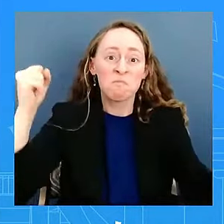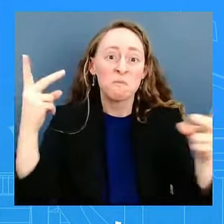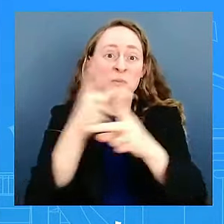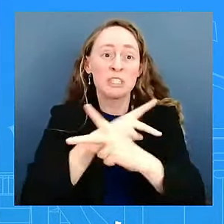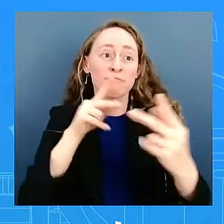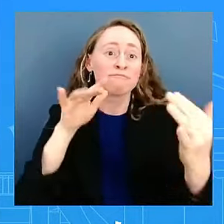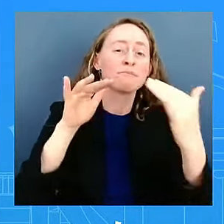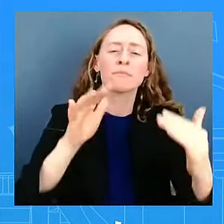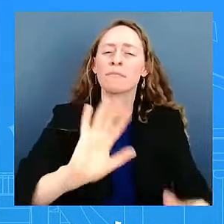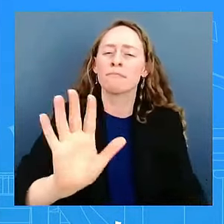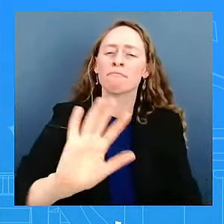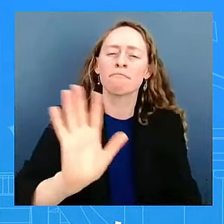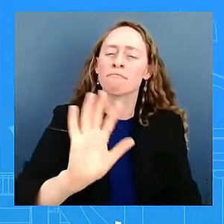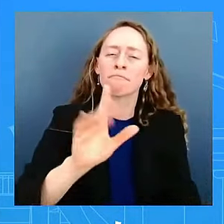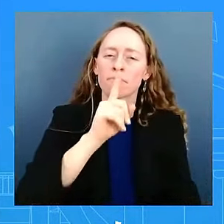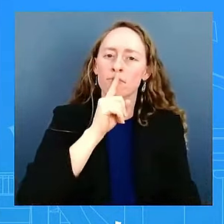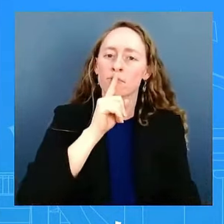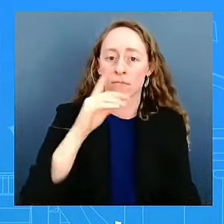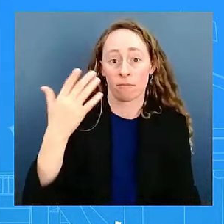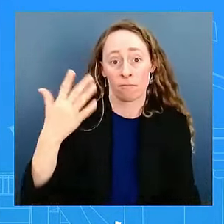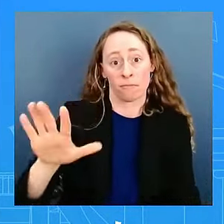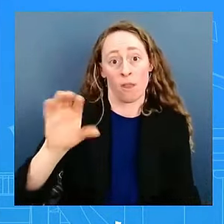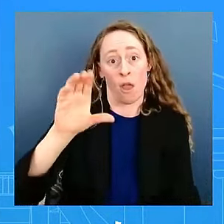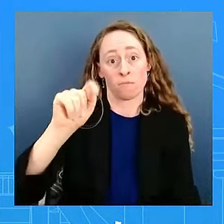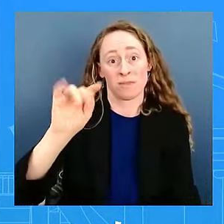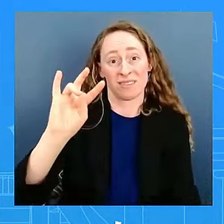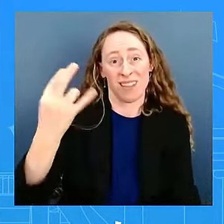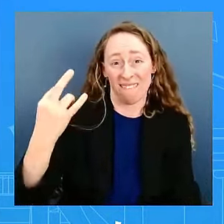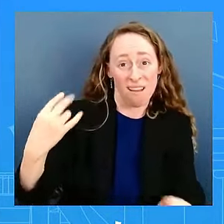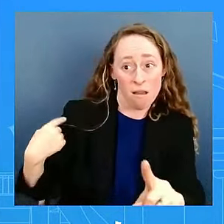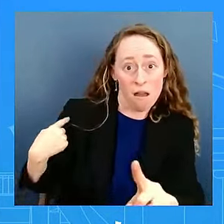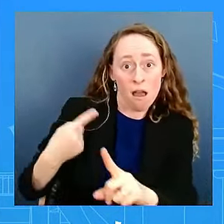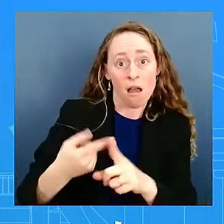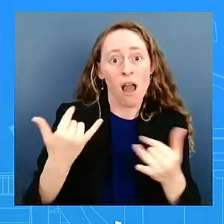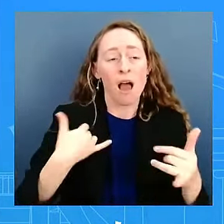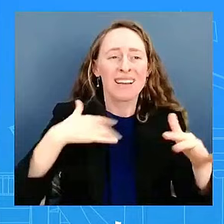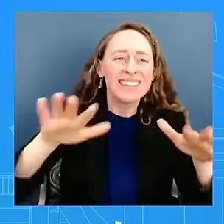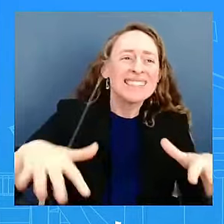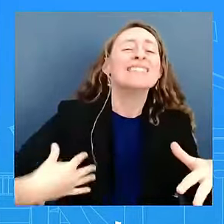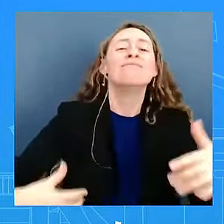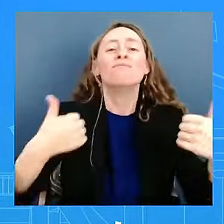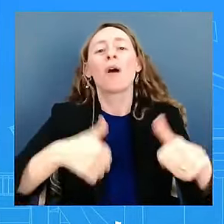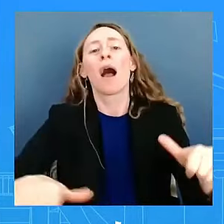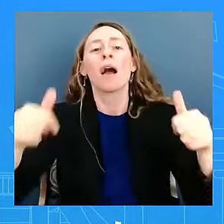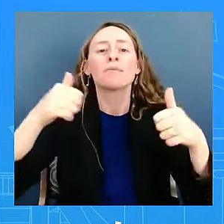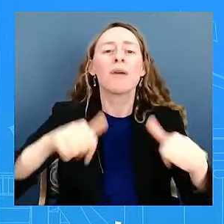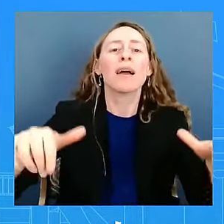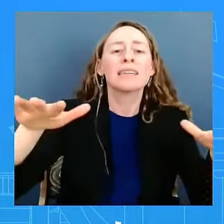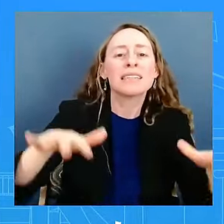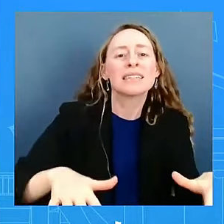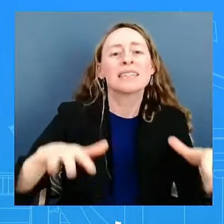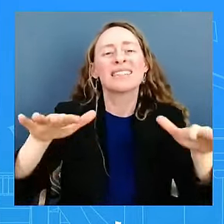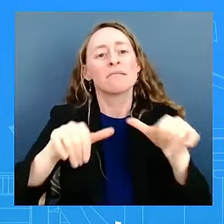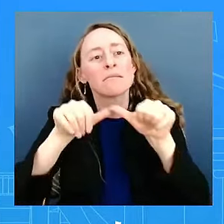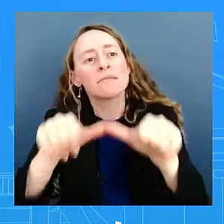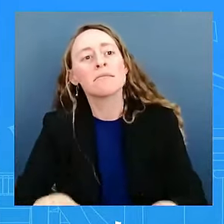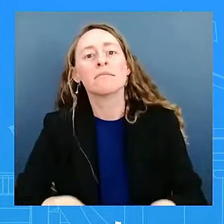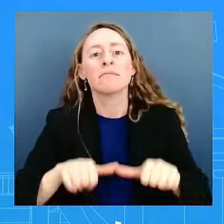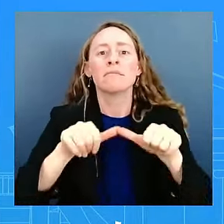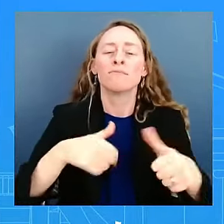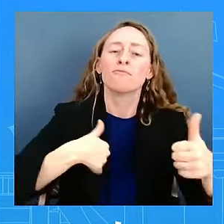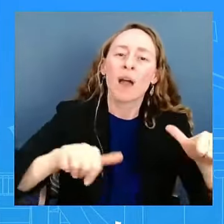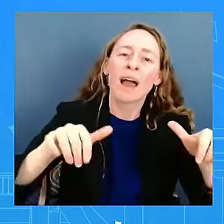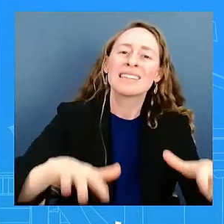trying to manage that risk. Those risks go up and down every day. They are certainly up right now. They don't make the task of de-escalation,